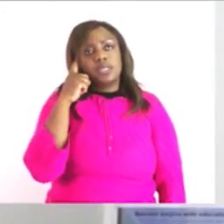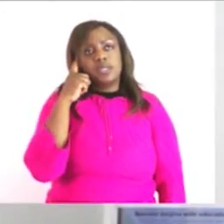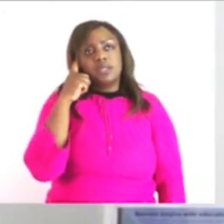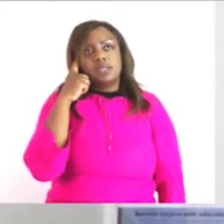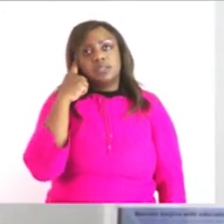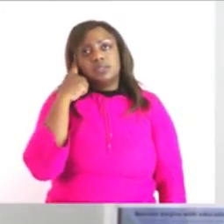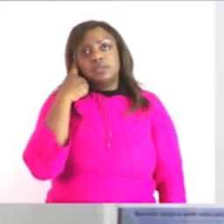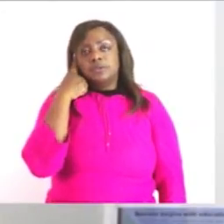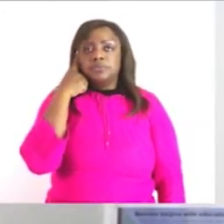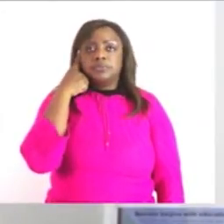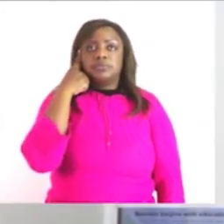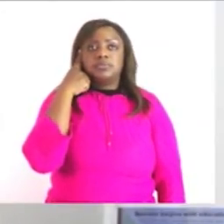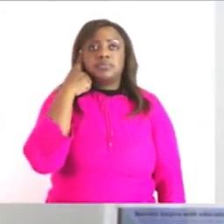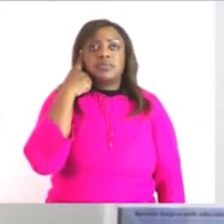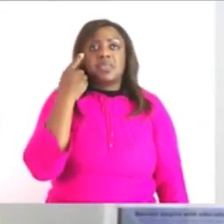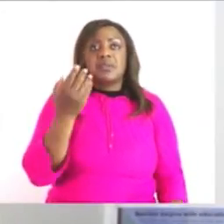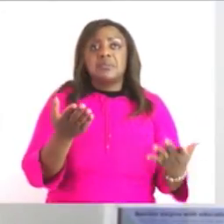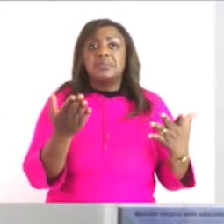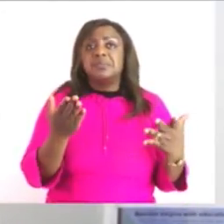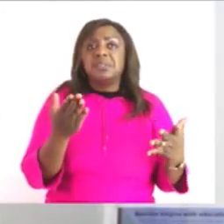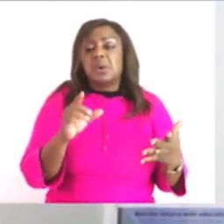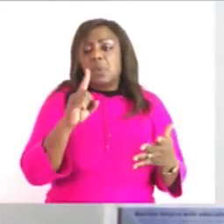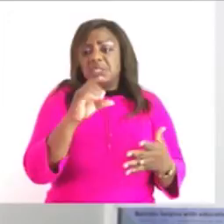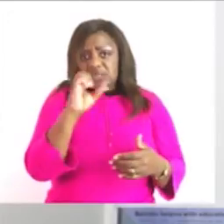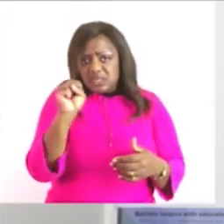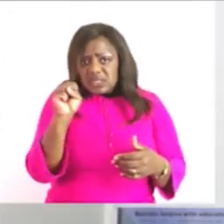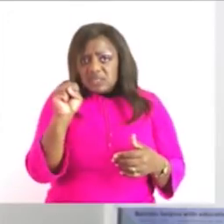maybe maybe one second